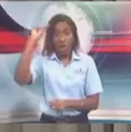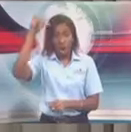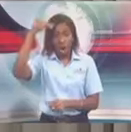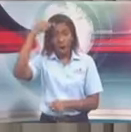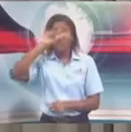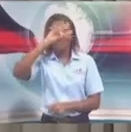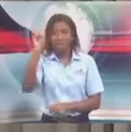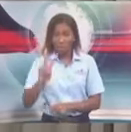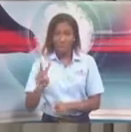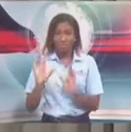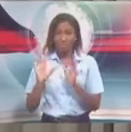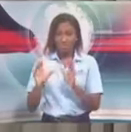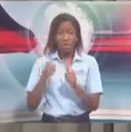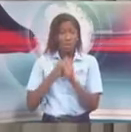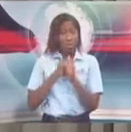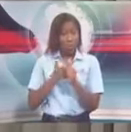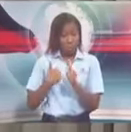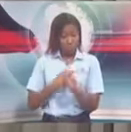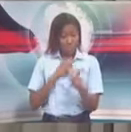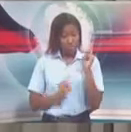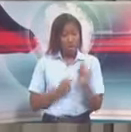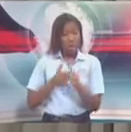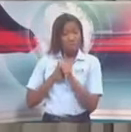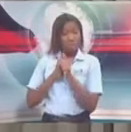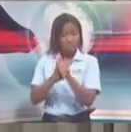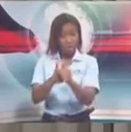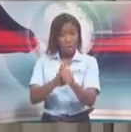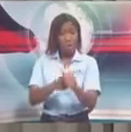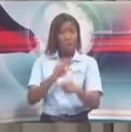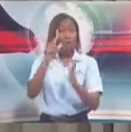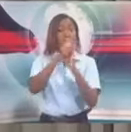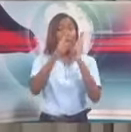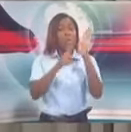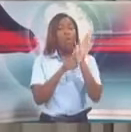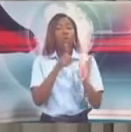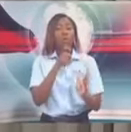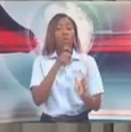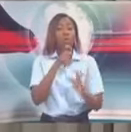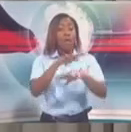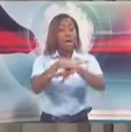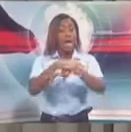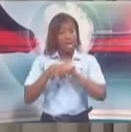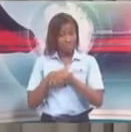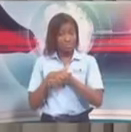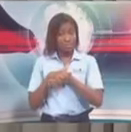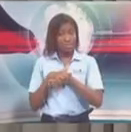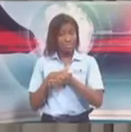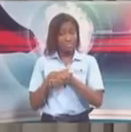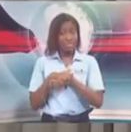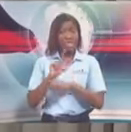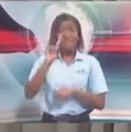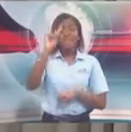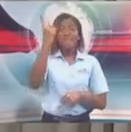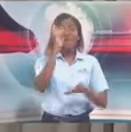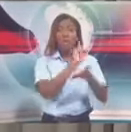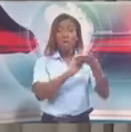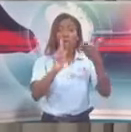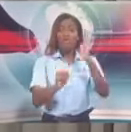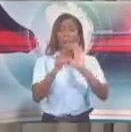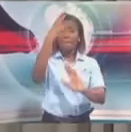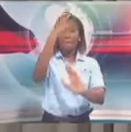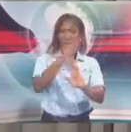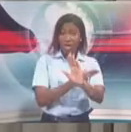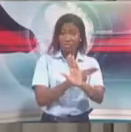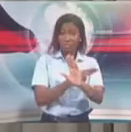our obligations to the United Nations, a request was made in the first week of March by the Executive Vice